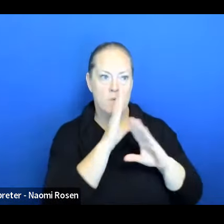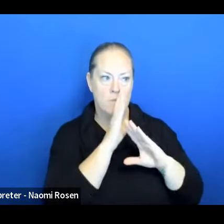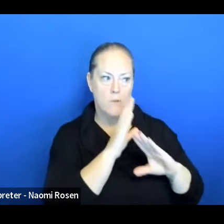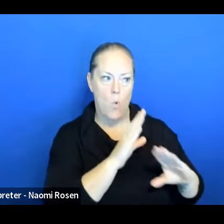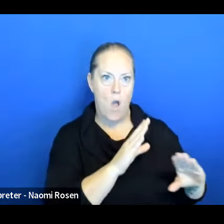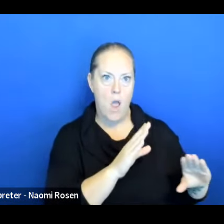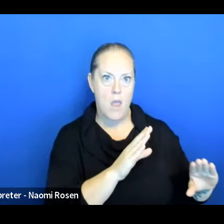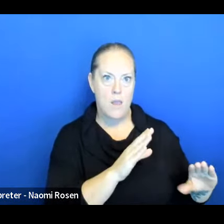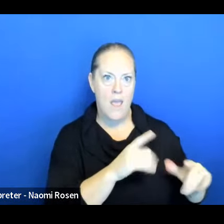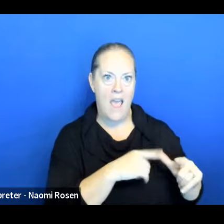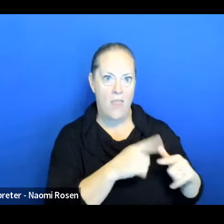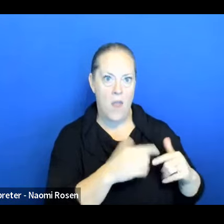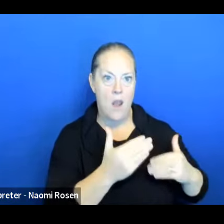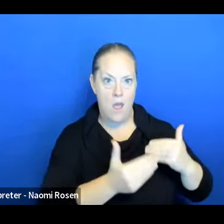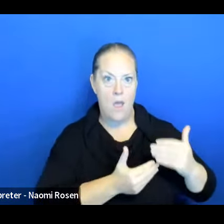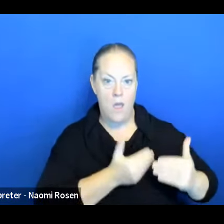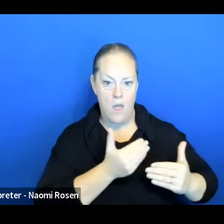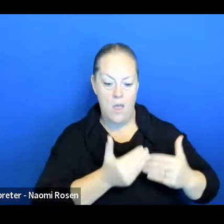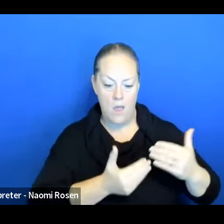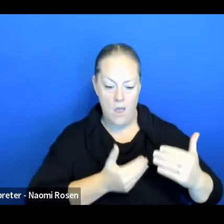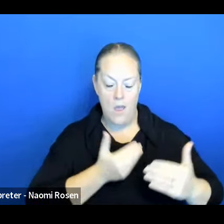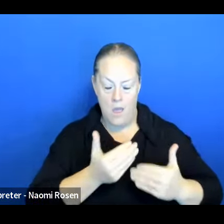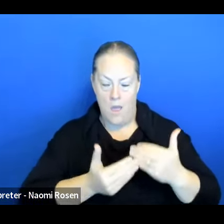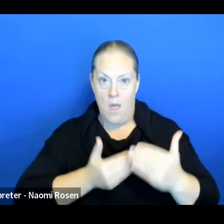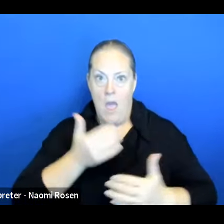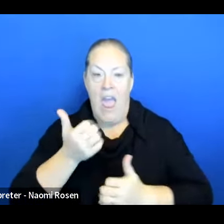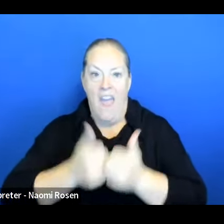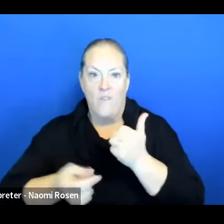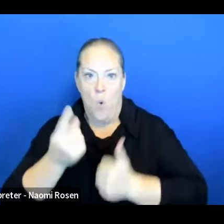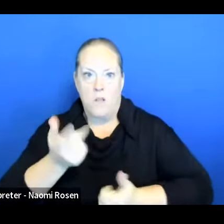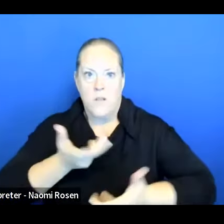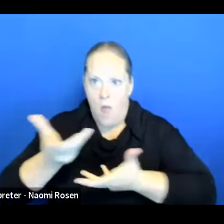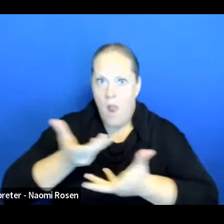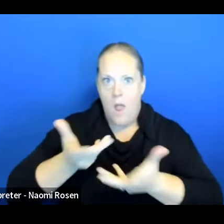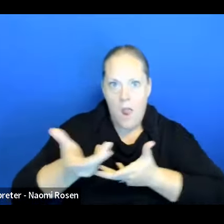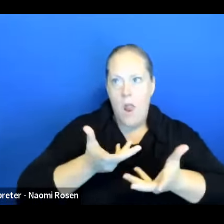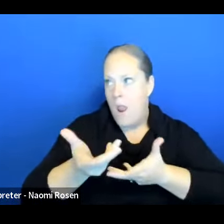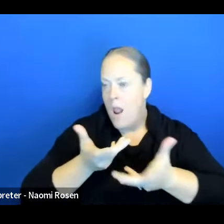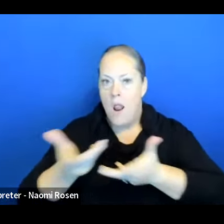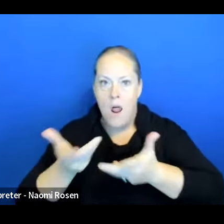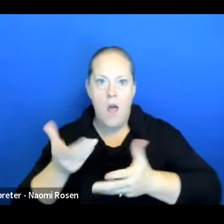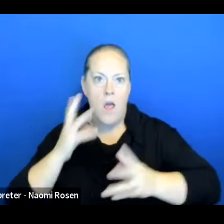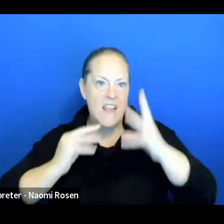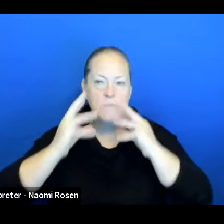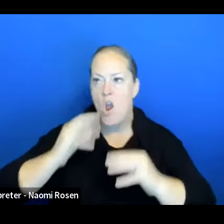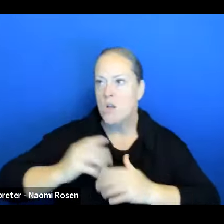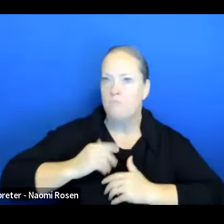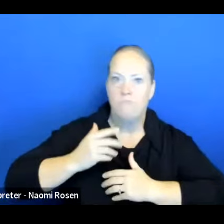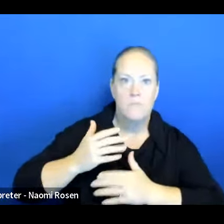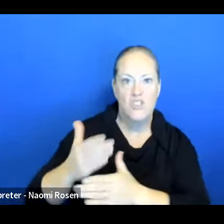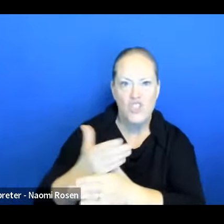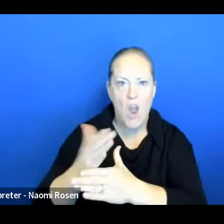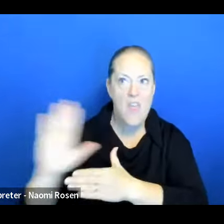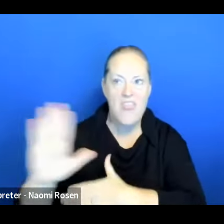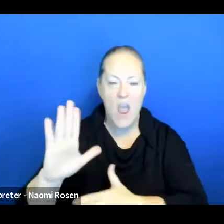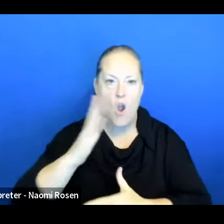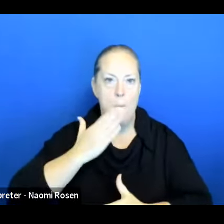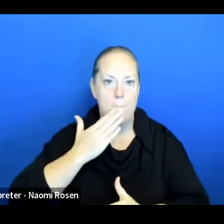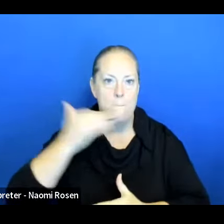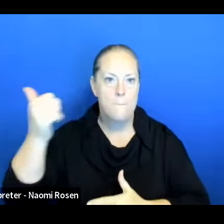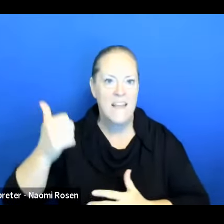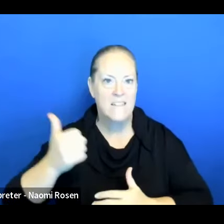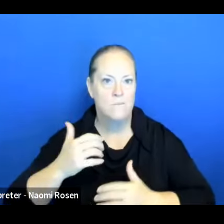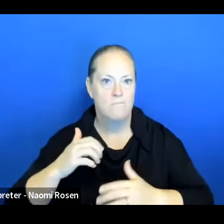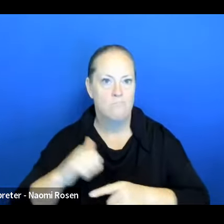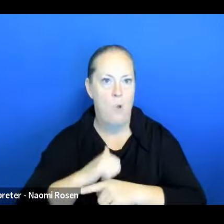we leave, everybody's talking to one another, they're engaging, they're helping one another, sharing some of their best practices. And then when we leave, we